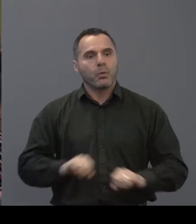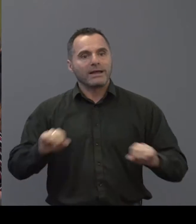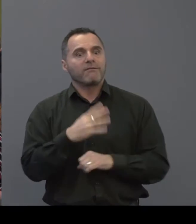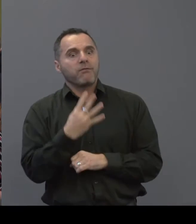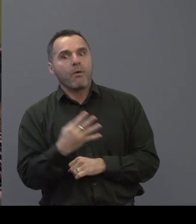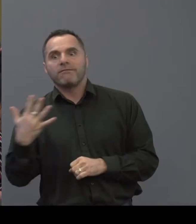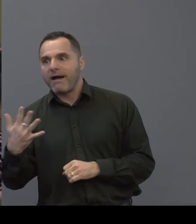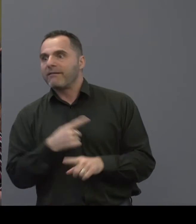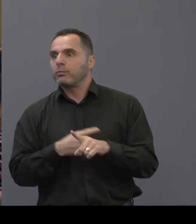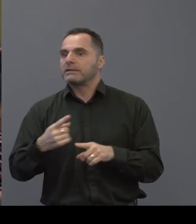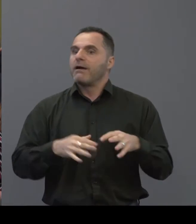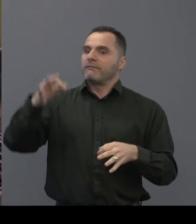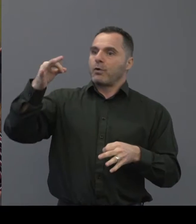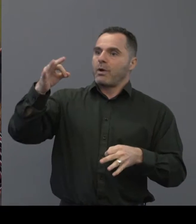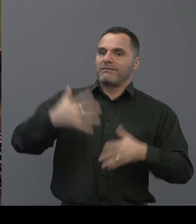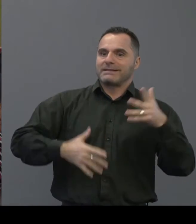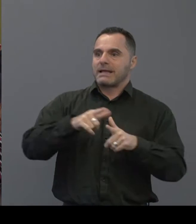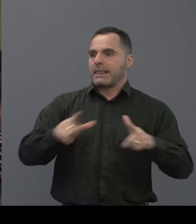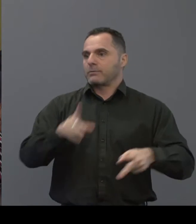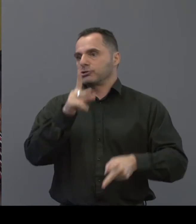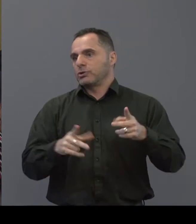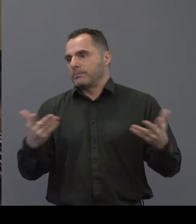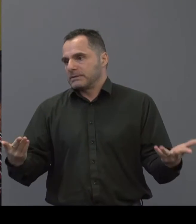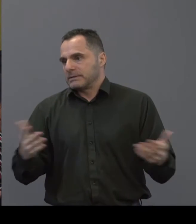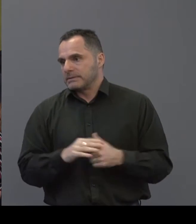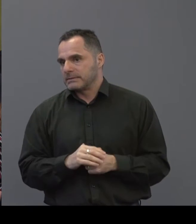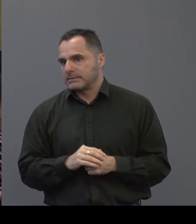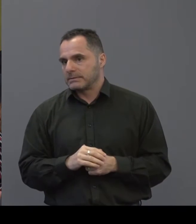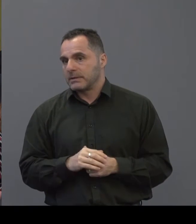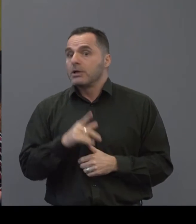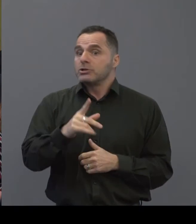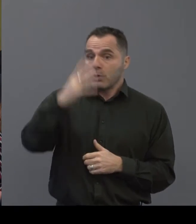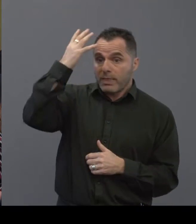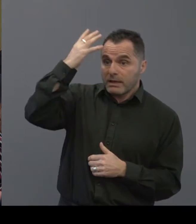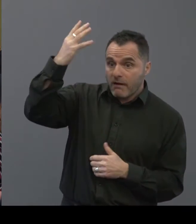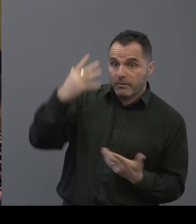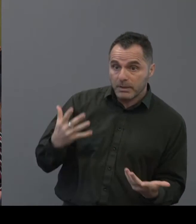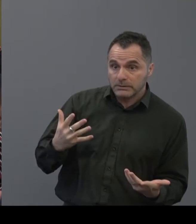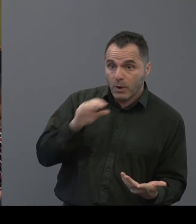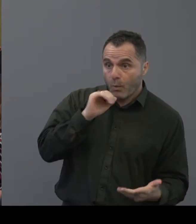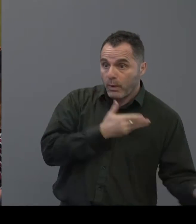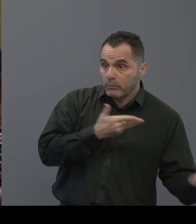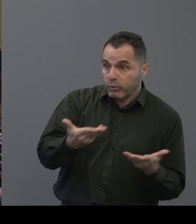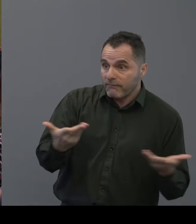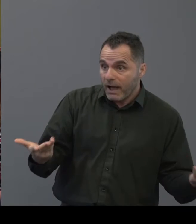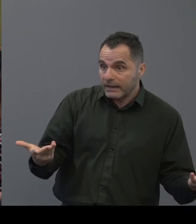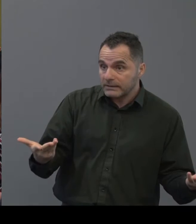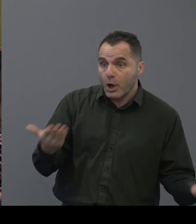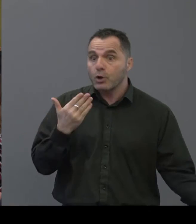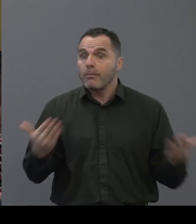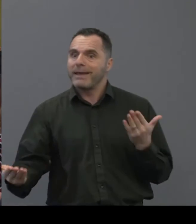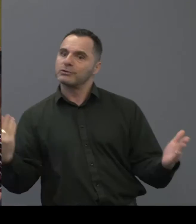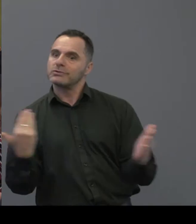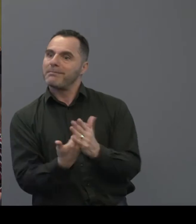or five weeks for a qualified british sign language interpreter so will the government be looking into provision compared to demand